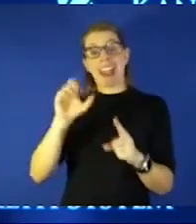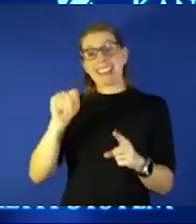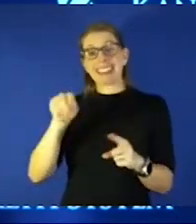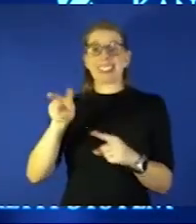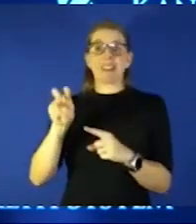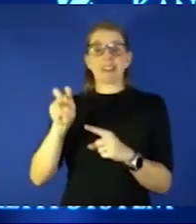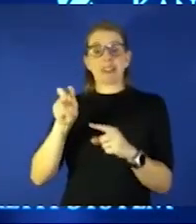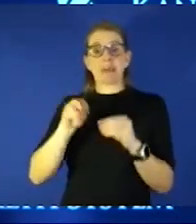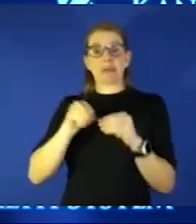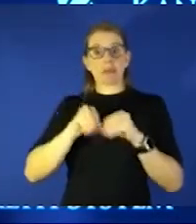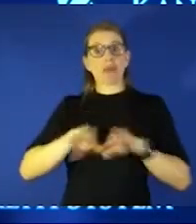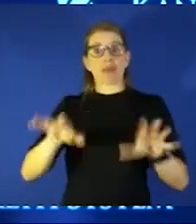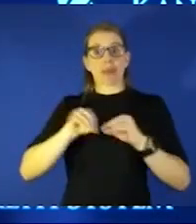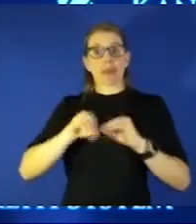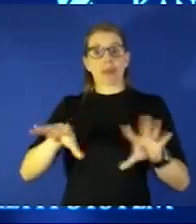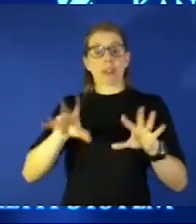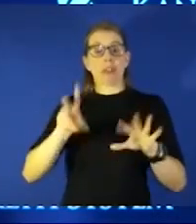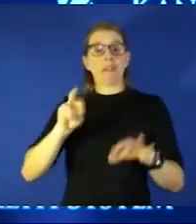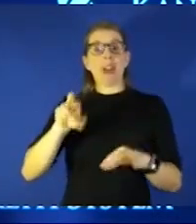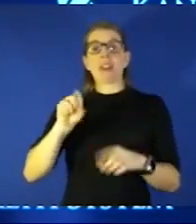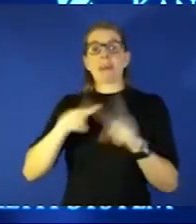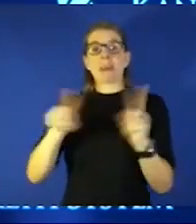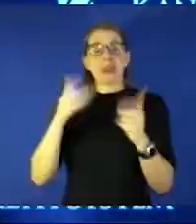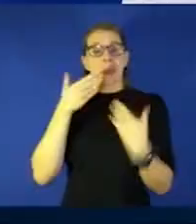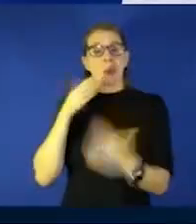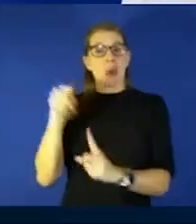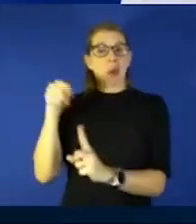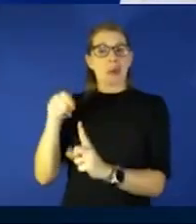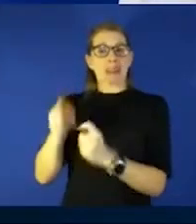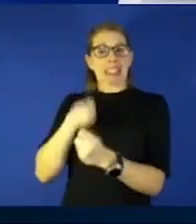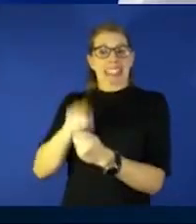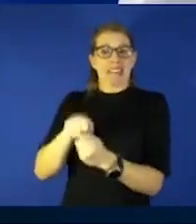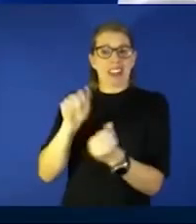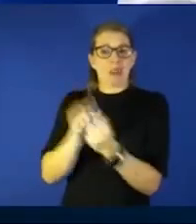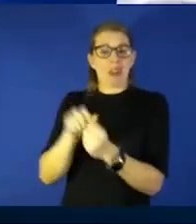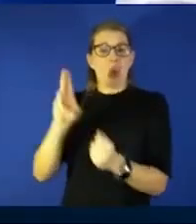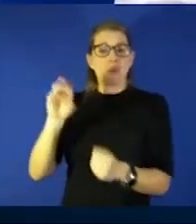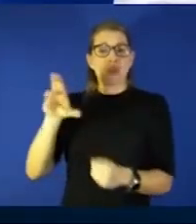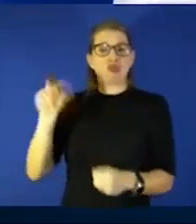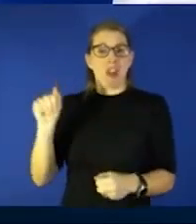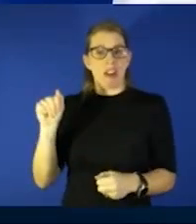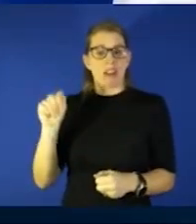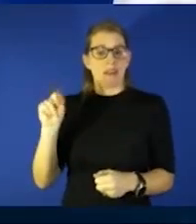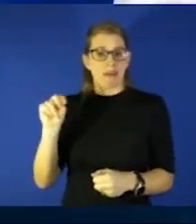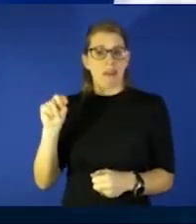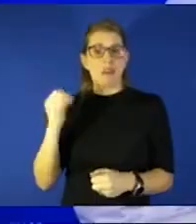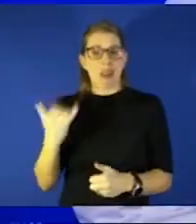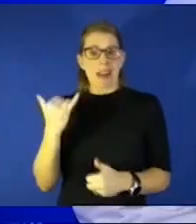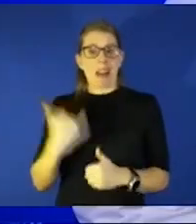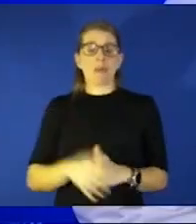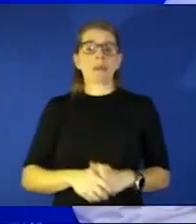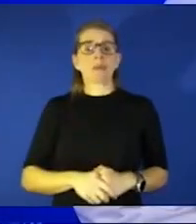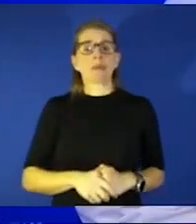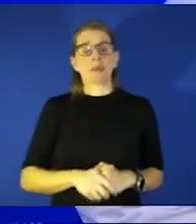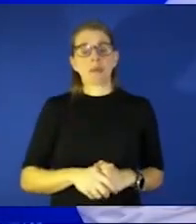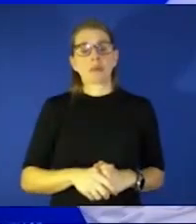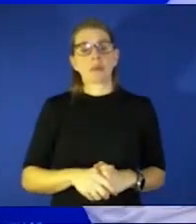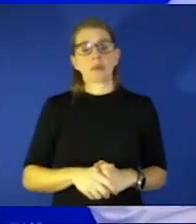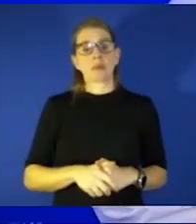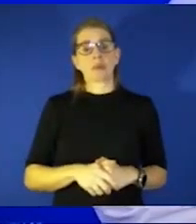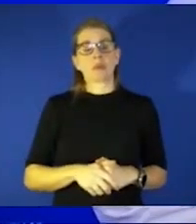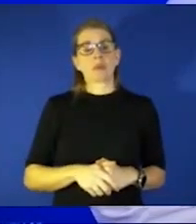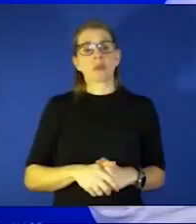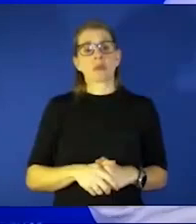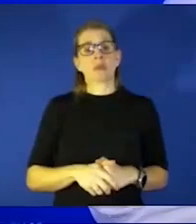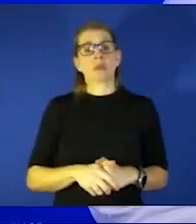is lower we just don't know what the story is with omicron right yeah i think that's that's that's the good point there steve you know um what we do